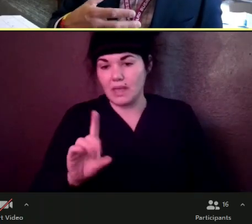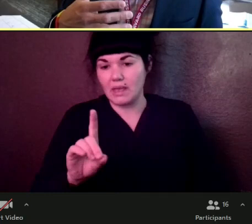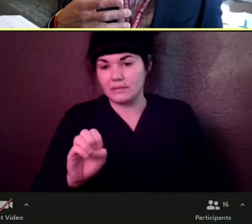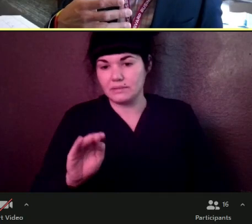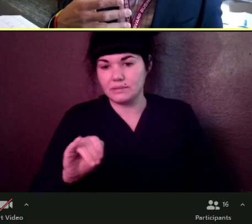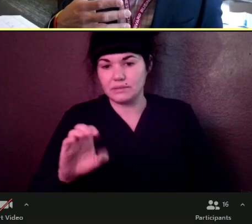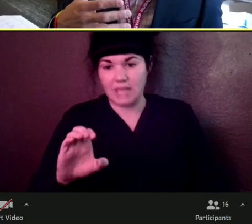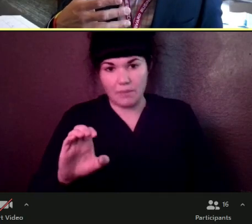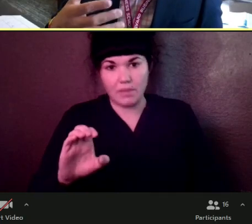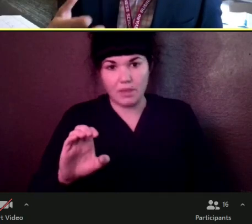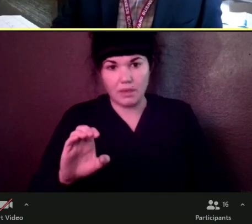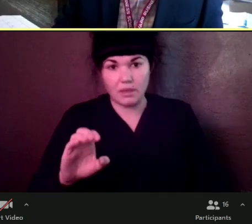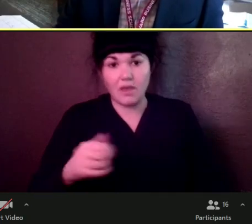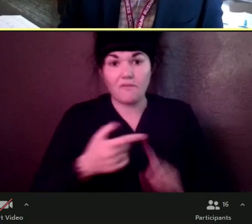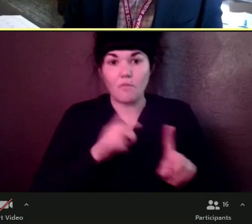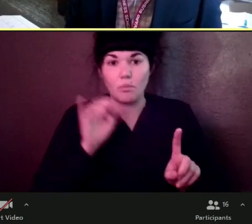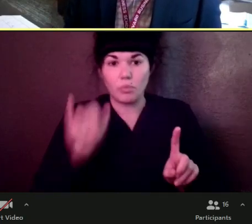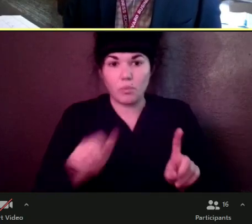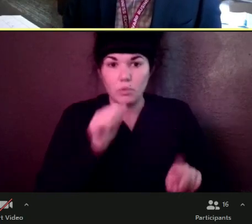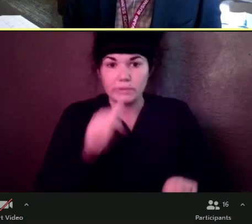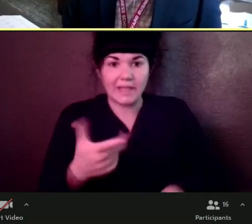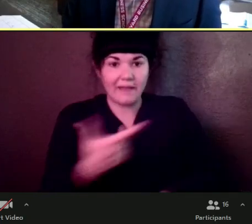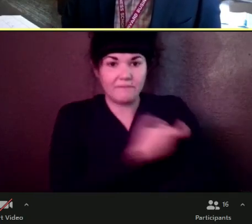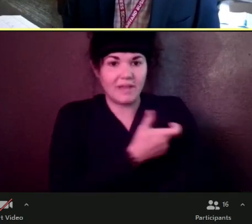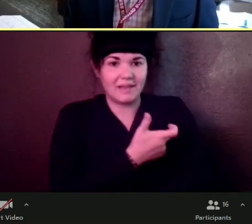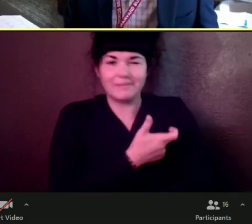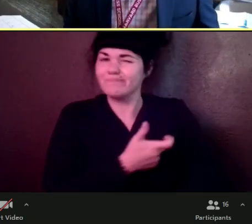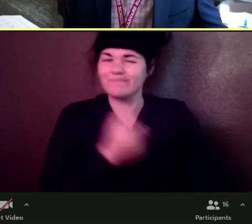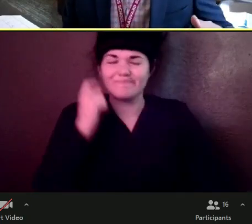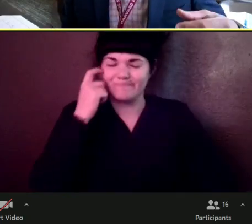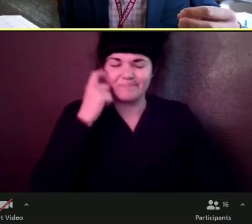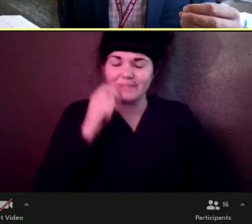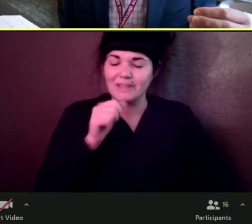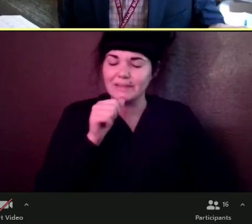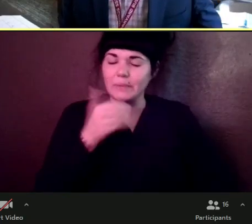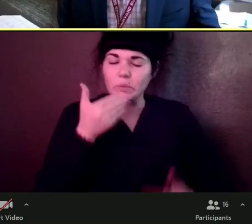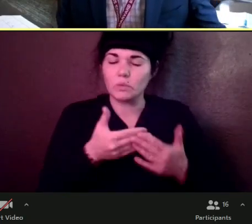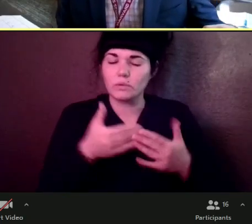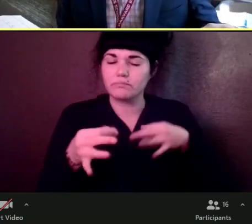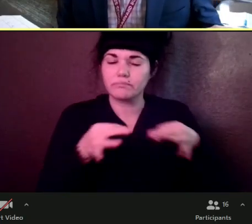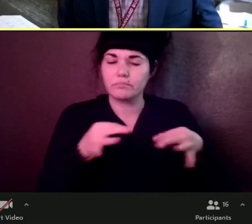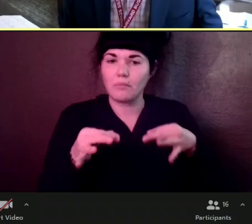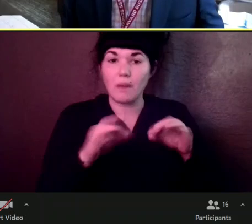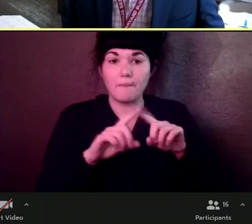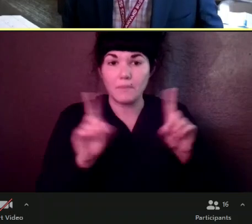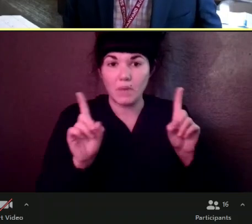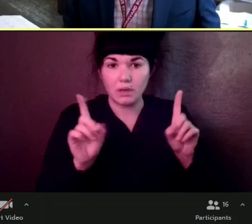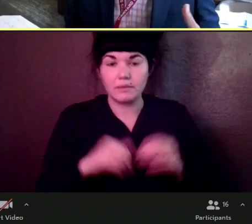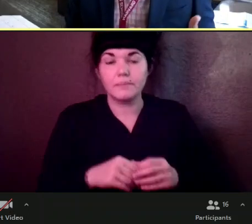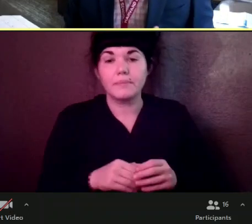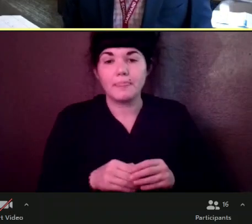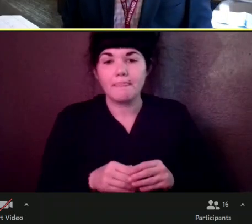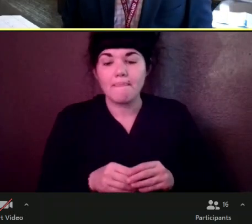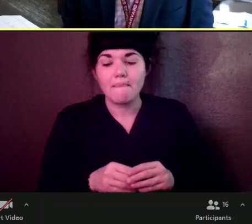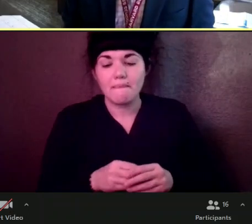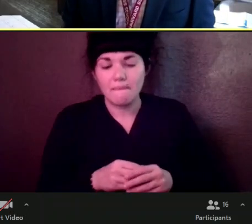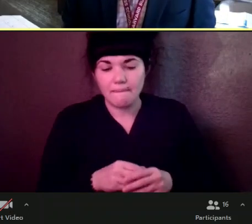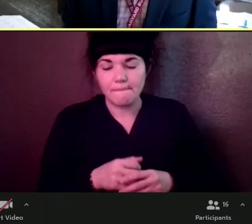necessarily, um, characterize where we are, but individuals that are not vaccinated.